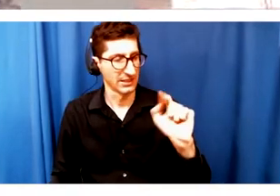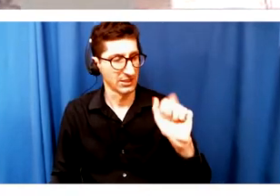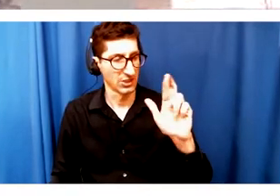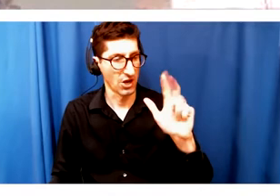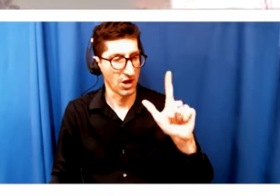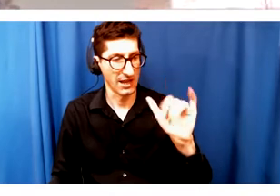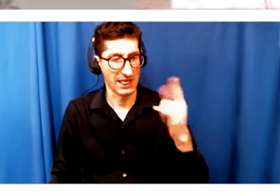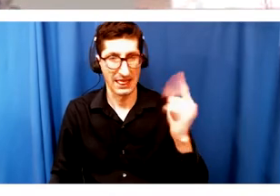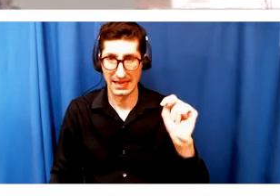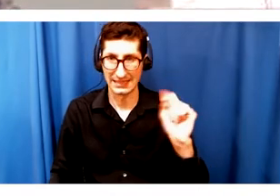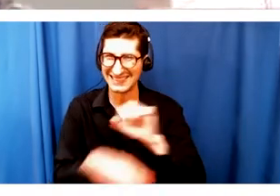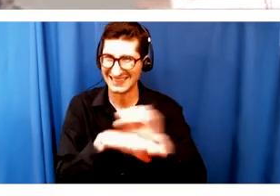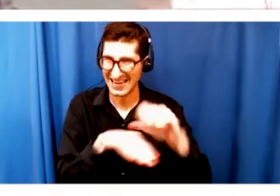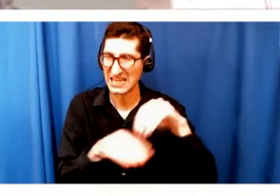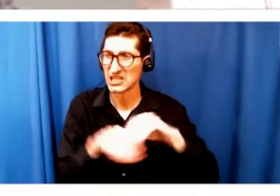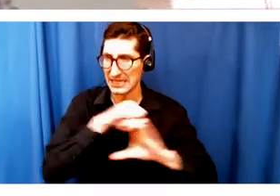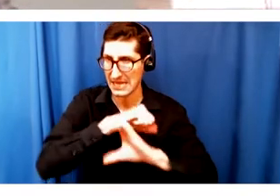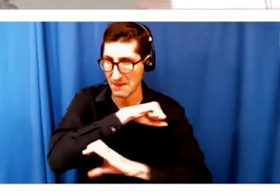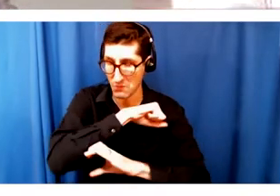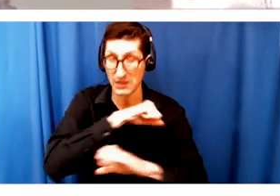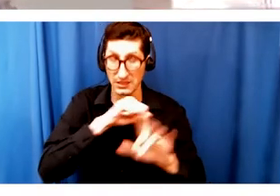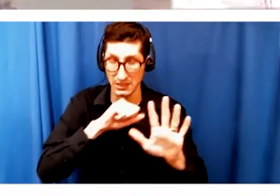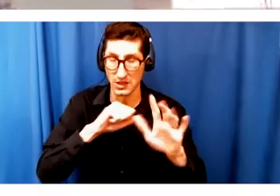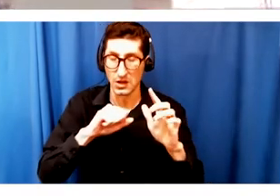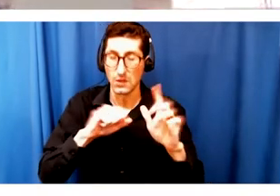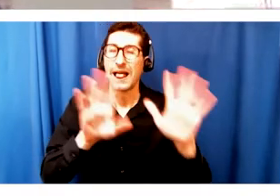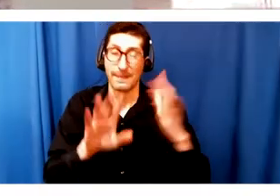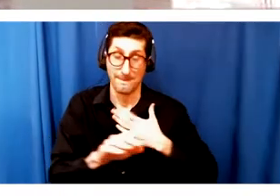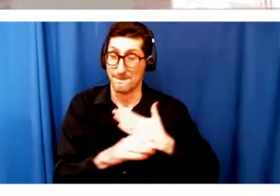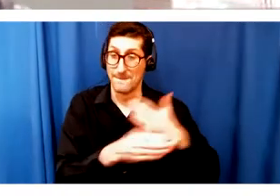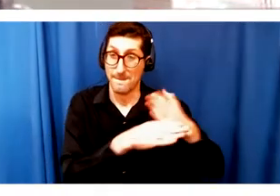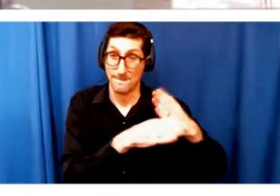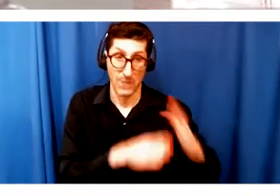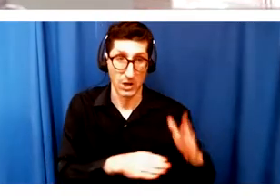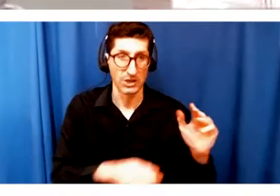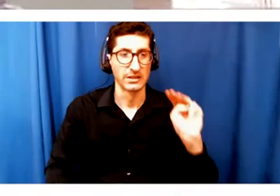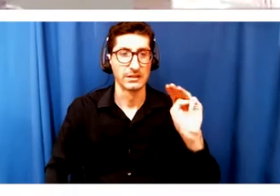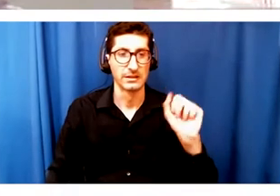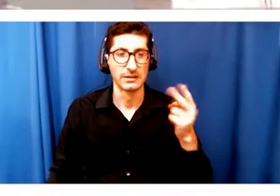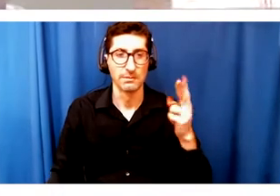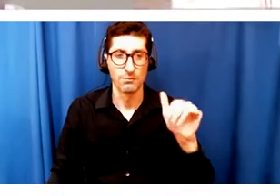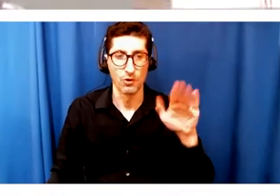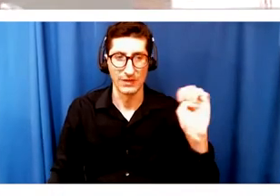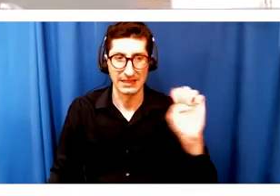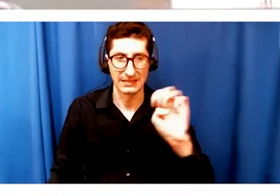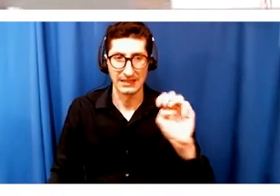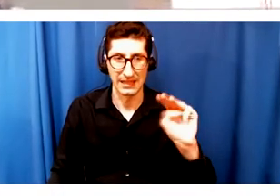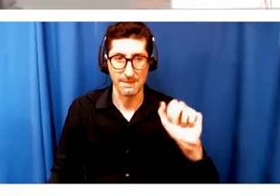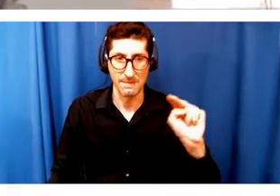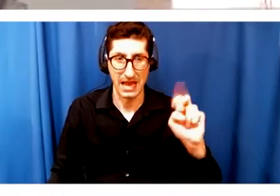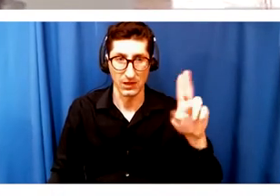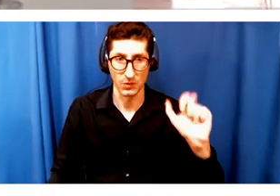My partner and just amazing human being, Maurice Emanuel Parent, helped put together a cabaret series